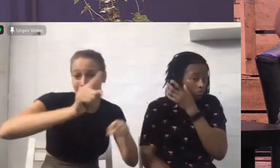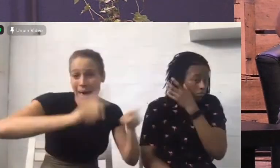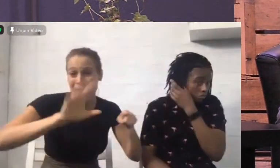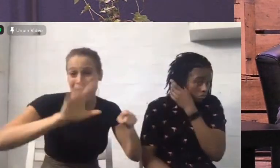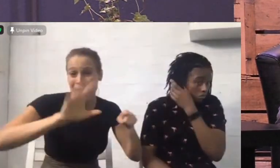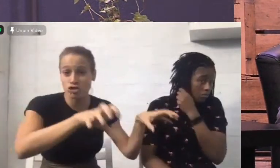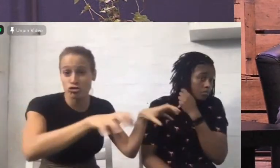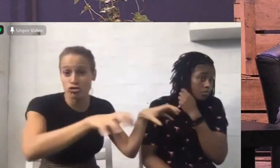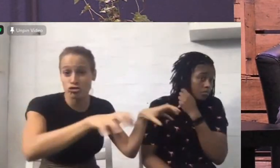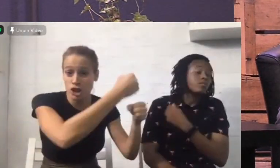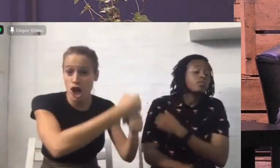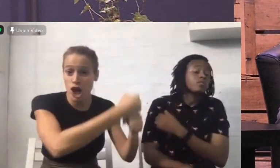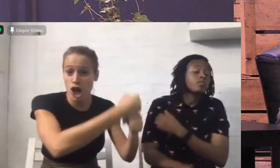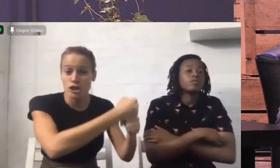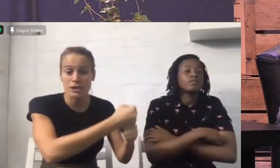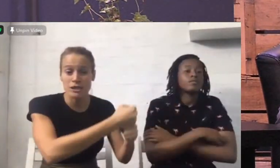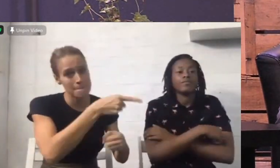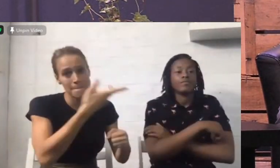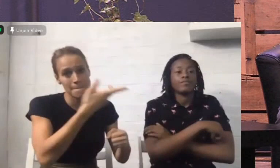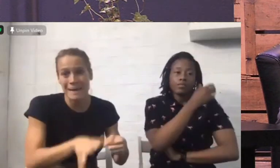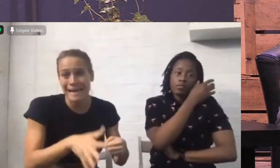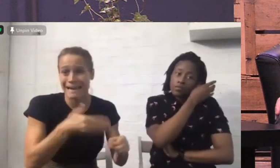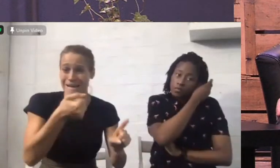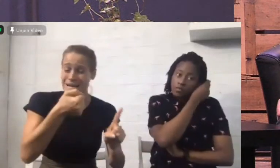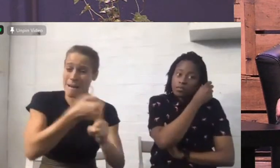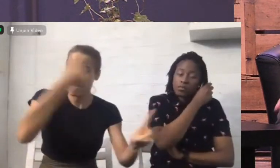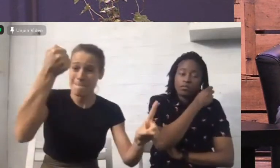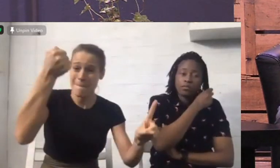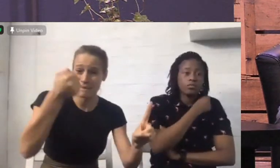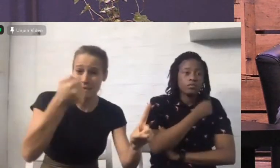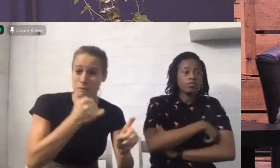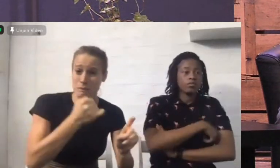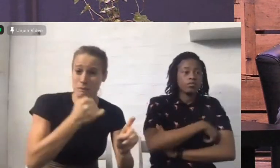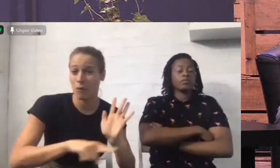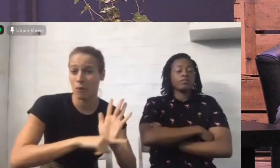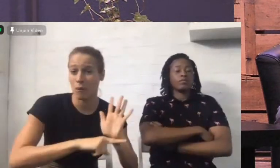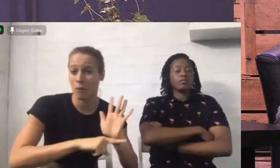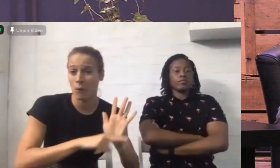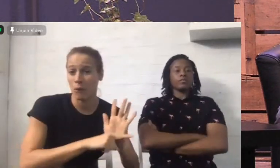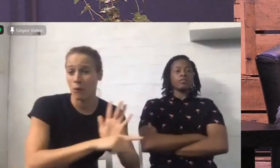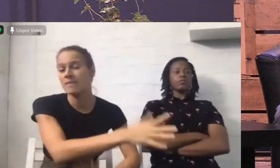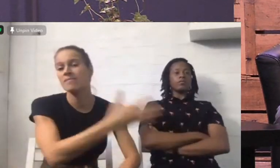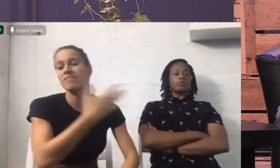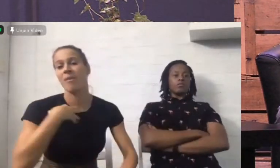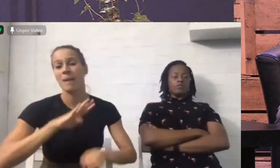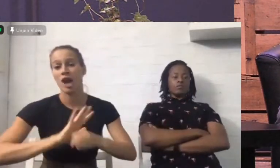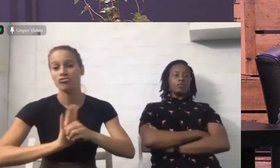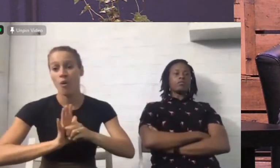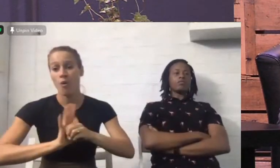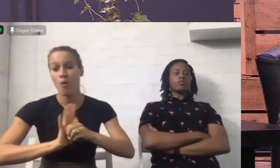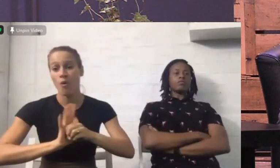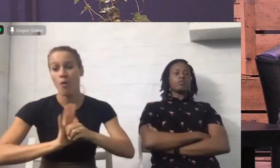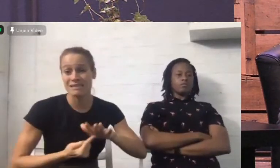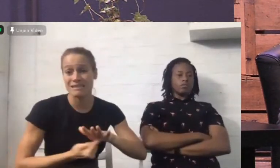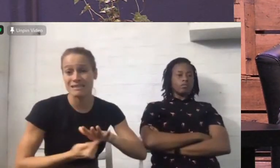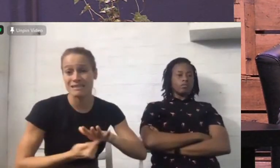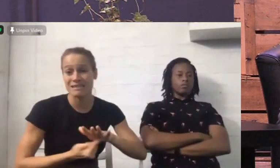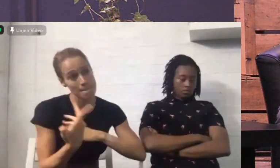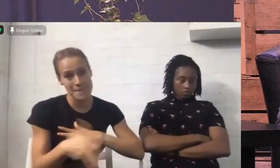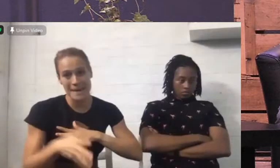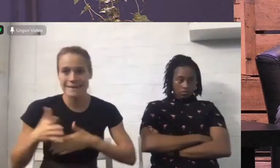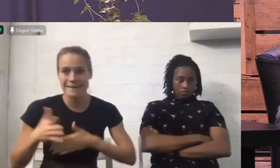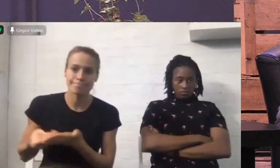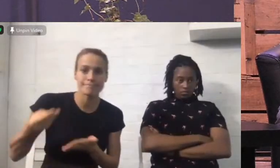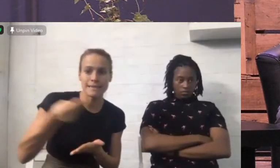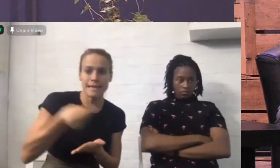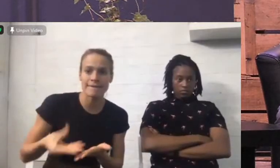devastated and affected by coronavirus we are doing that we are mindful of the devastation but we